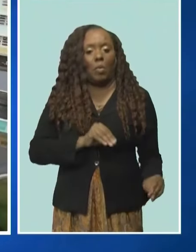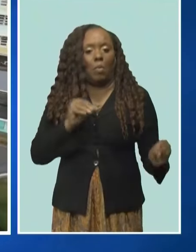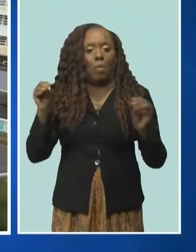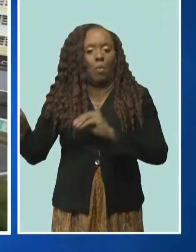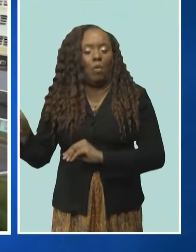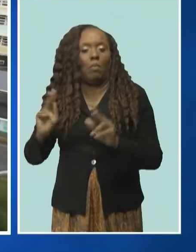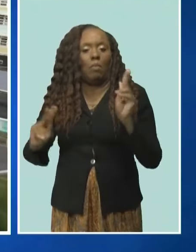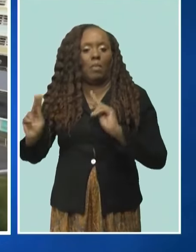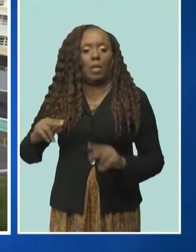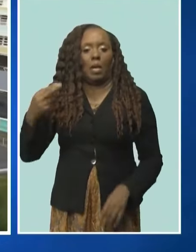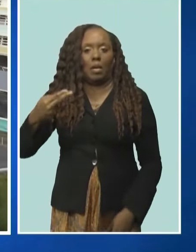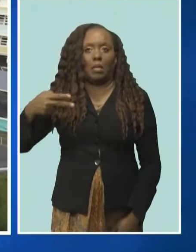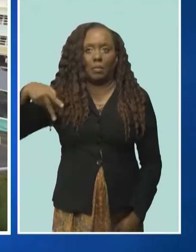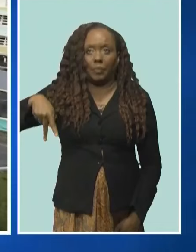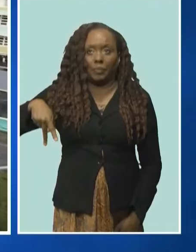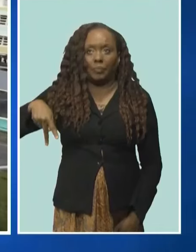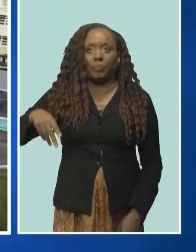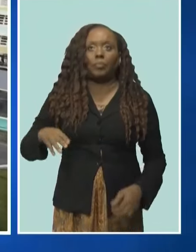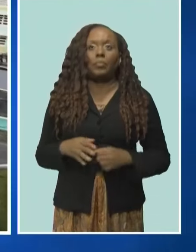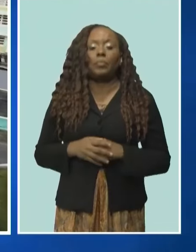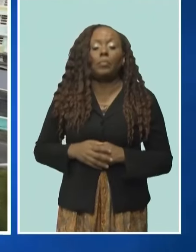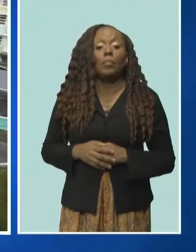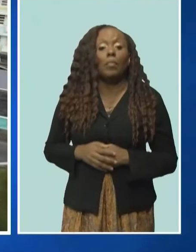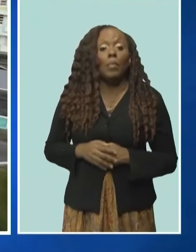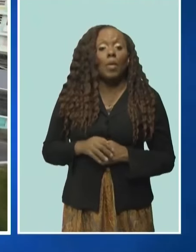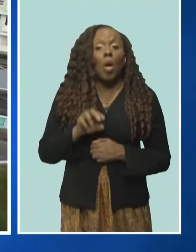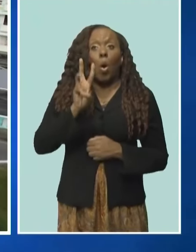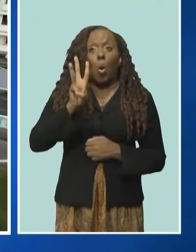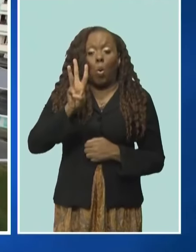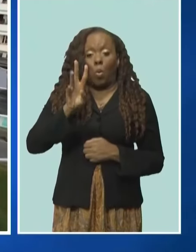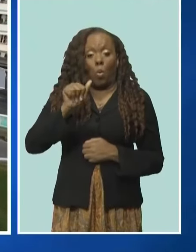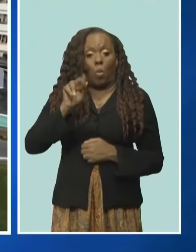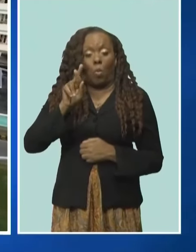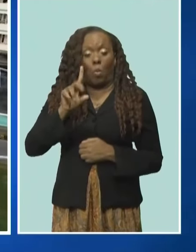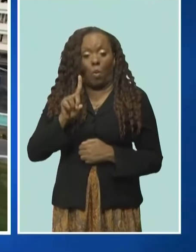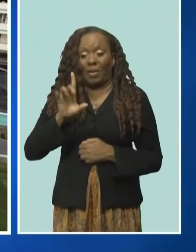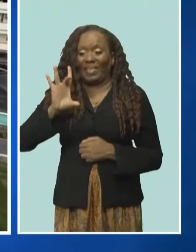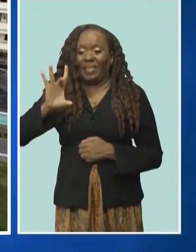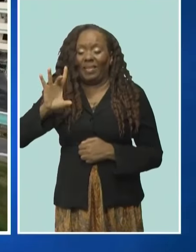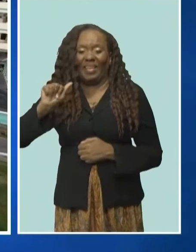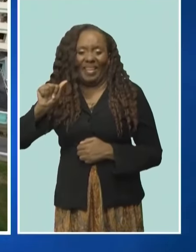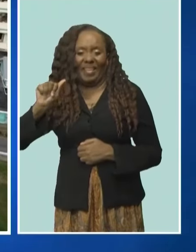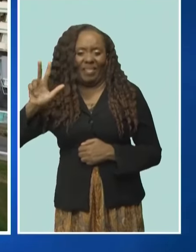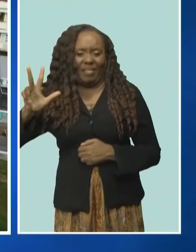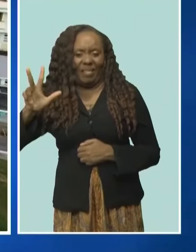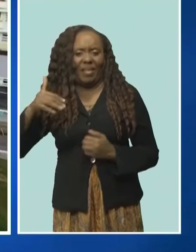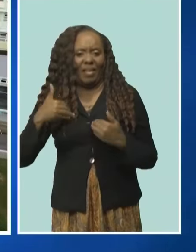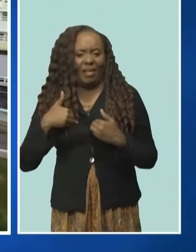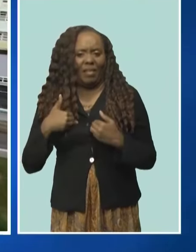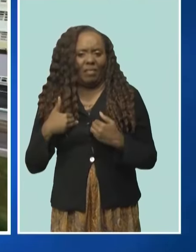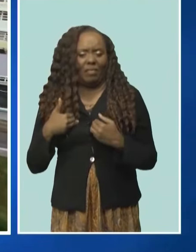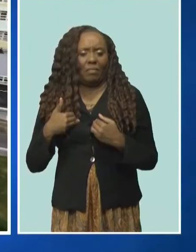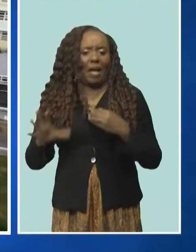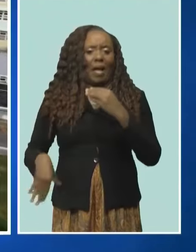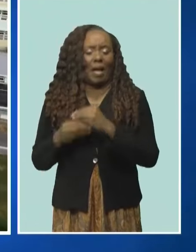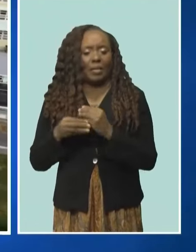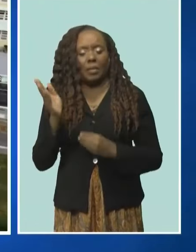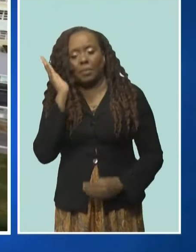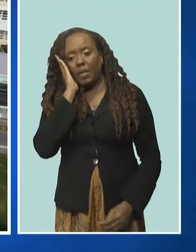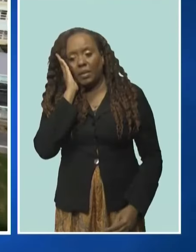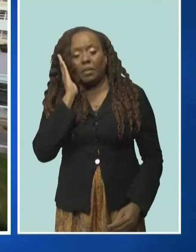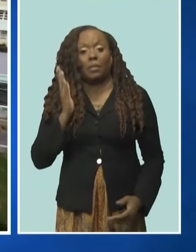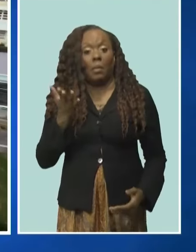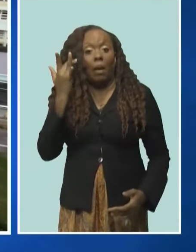have also outfitted our Ward A3 with an additional eight beds in anticipation that if we have an